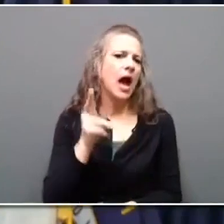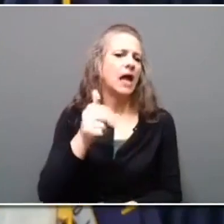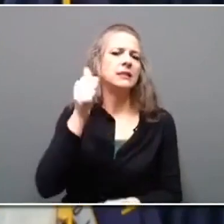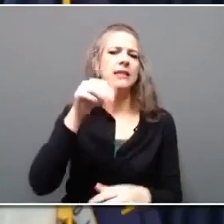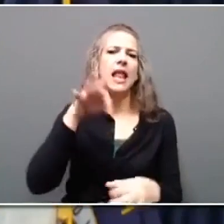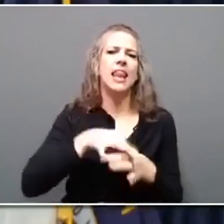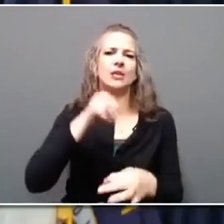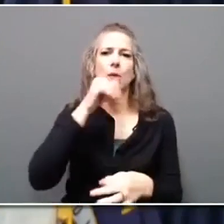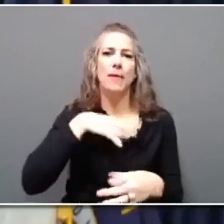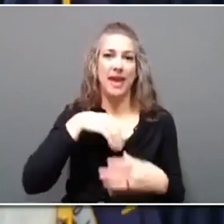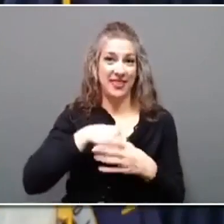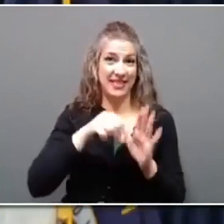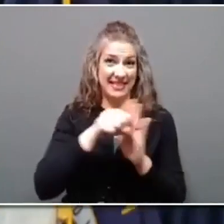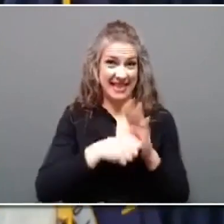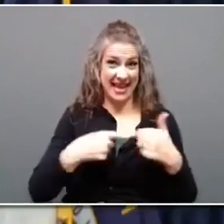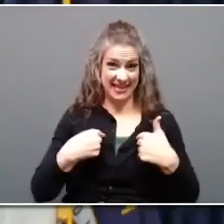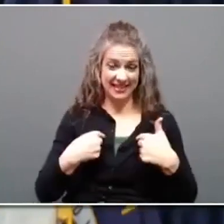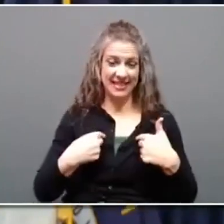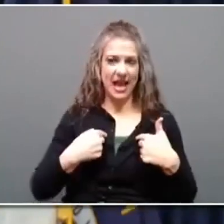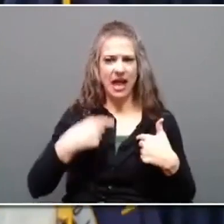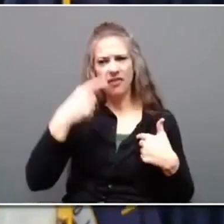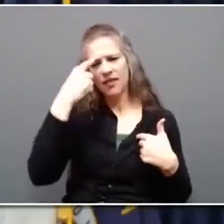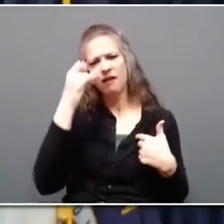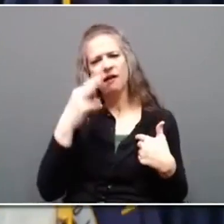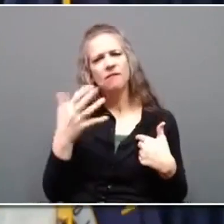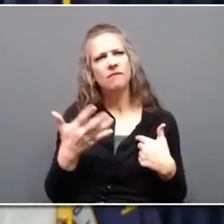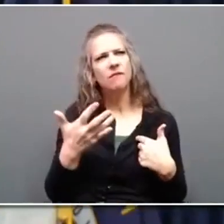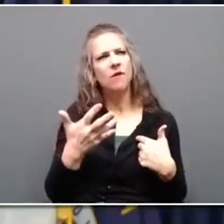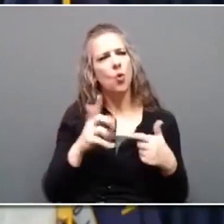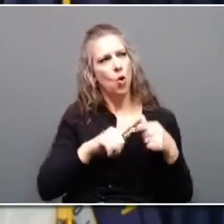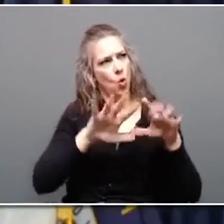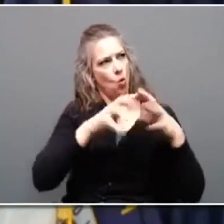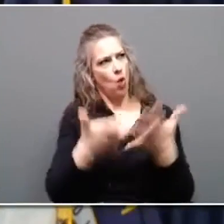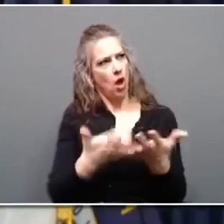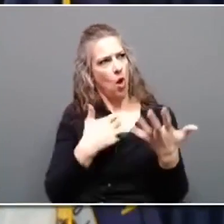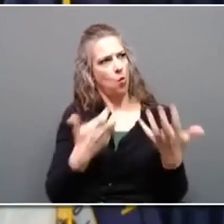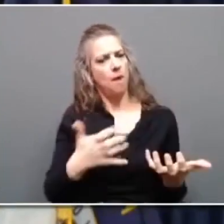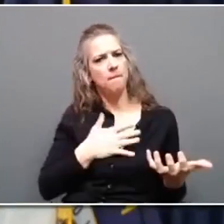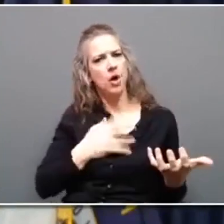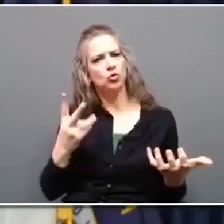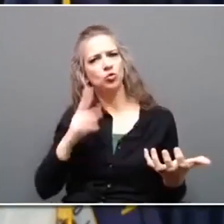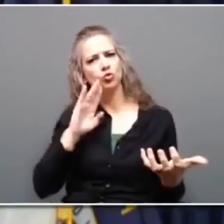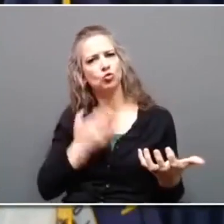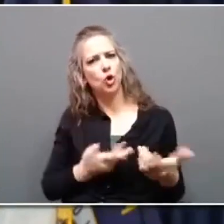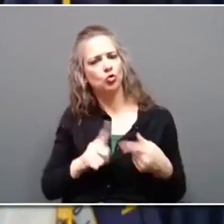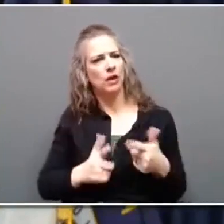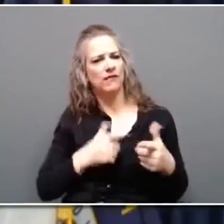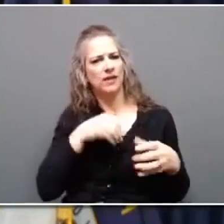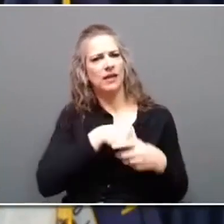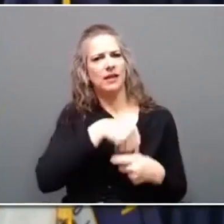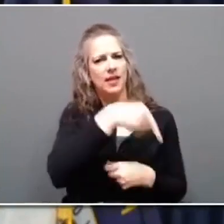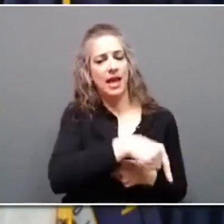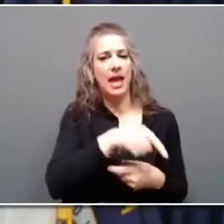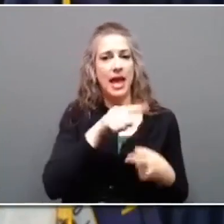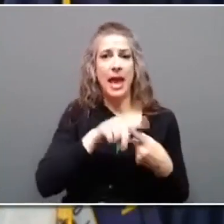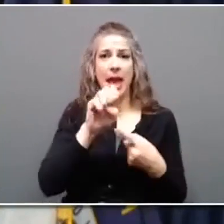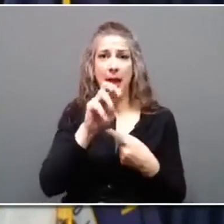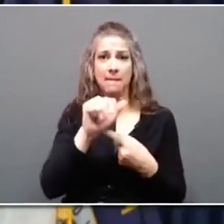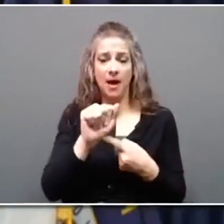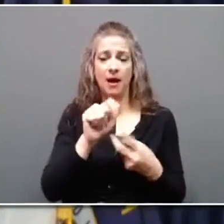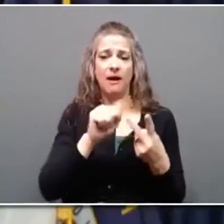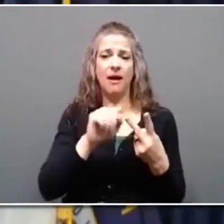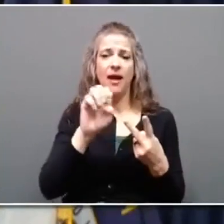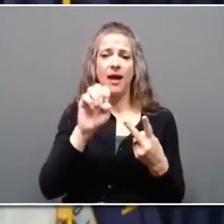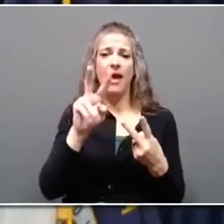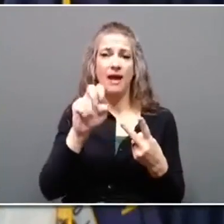this state, I often think about the kind of world I want to leave for my two daughters, Emma and Evelyn. And I believe it's my duty to elevate the voices